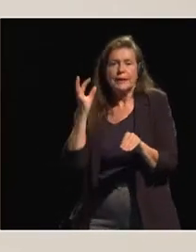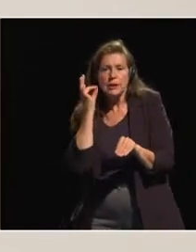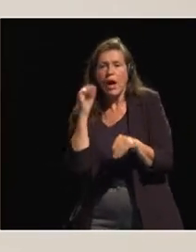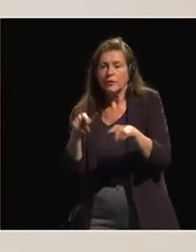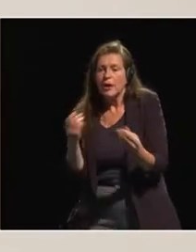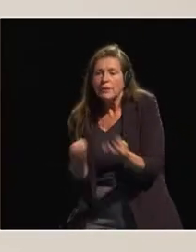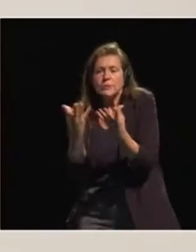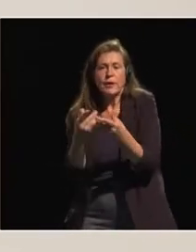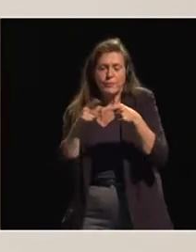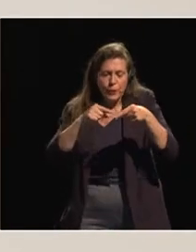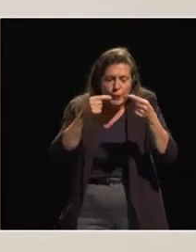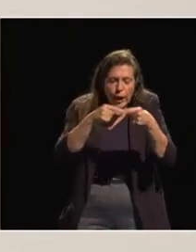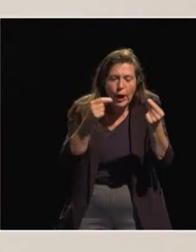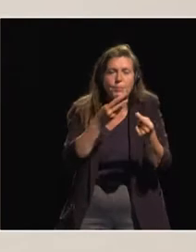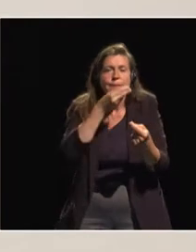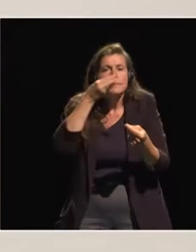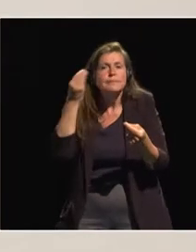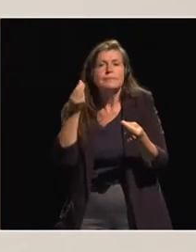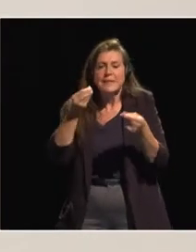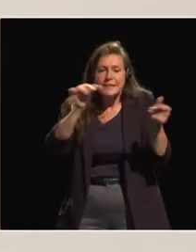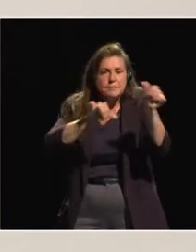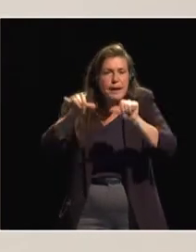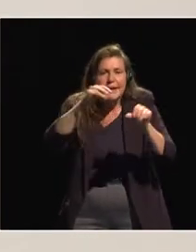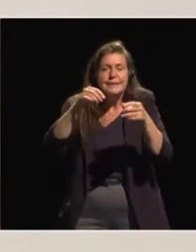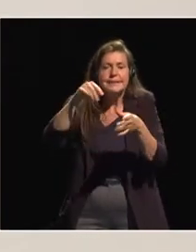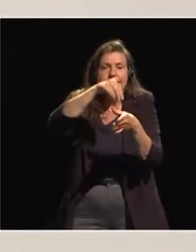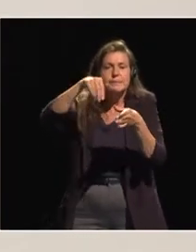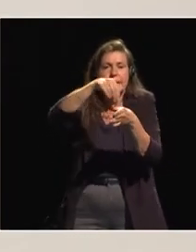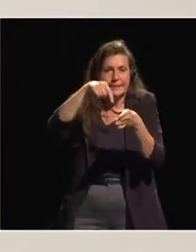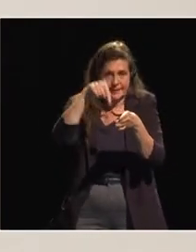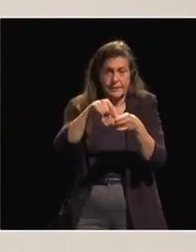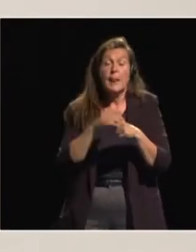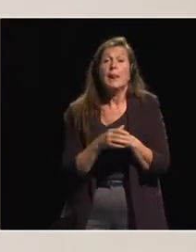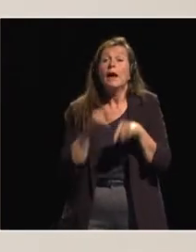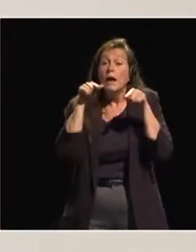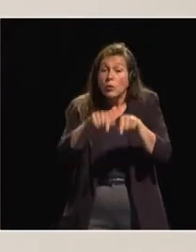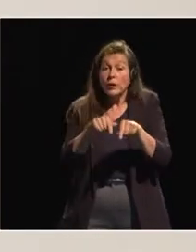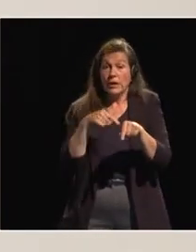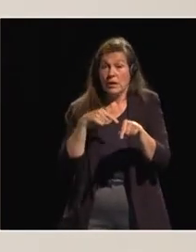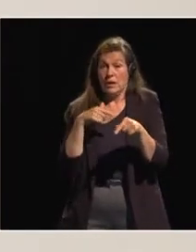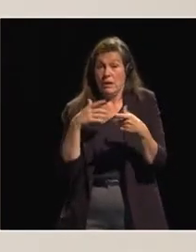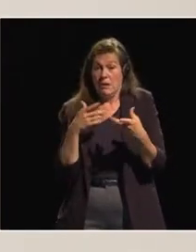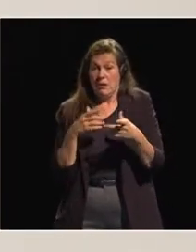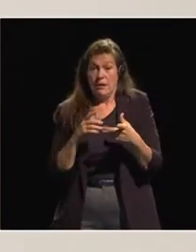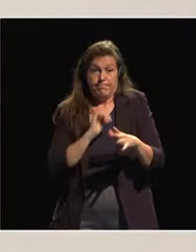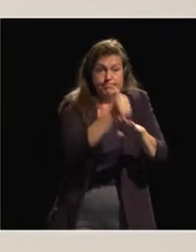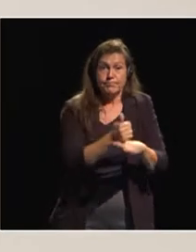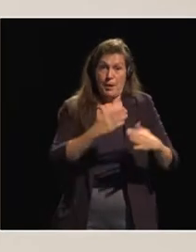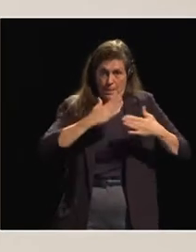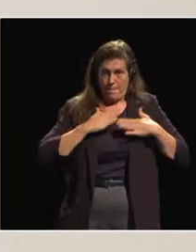spices and herbs. And we do this in the rural areas in my country.